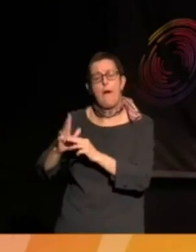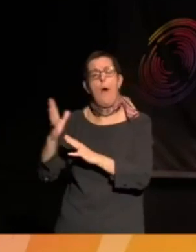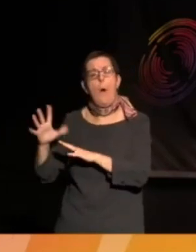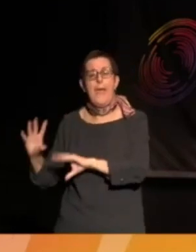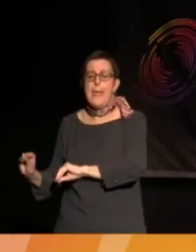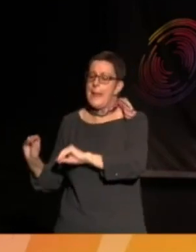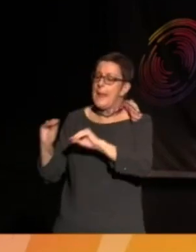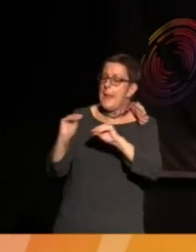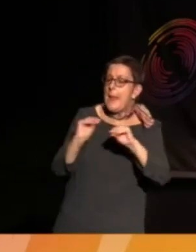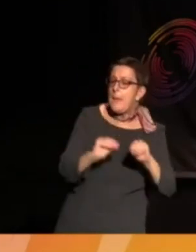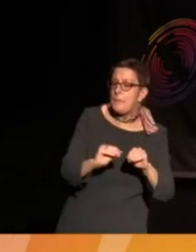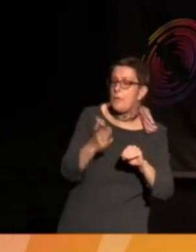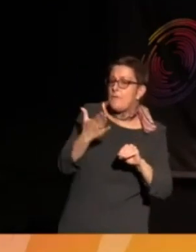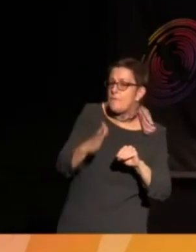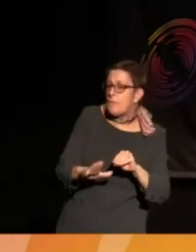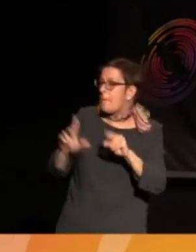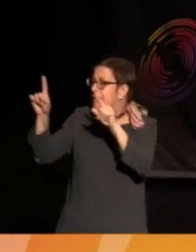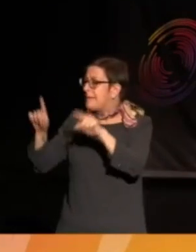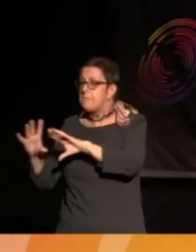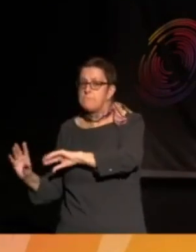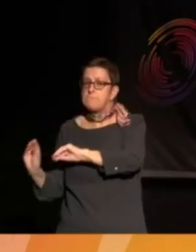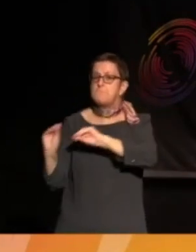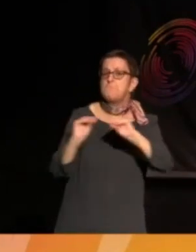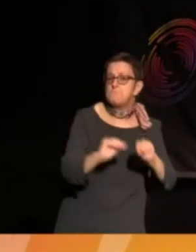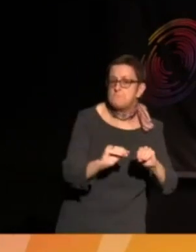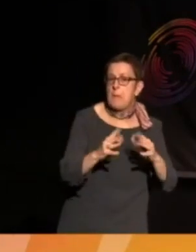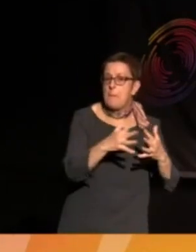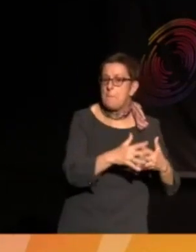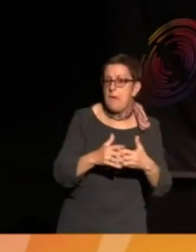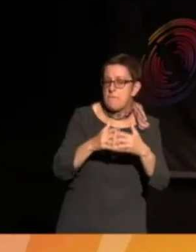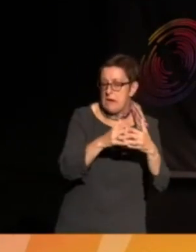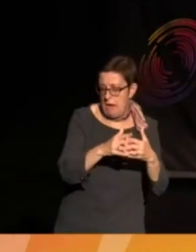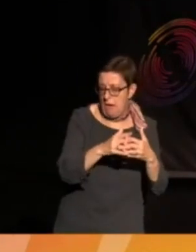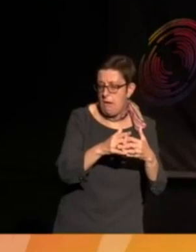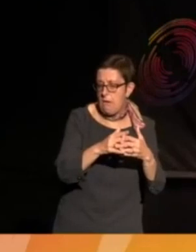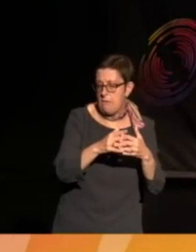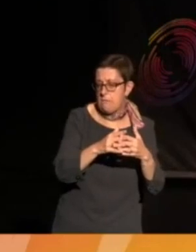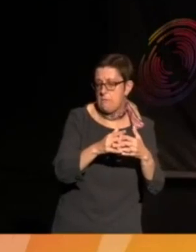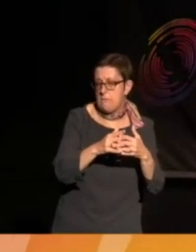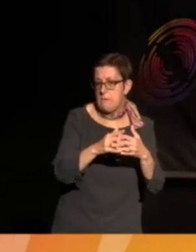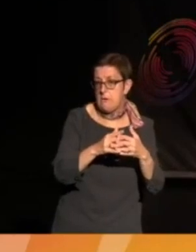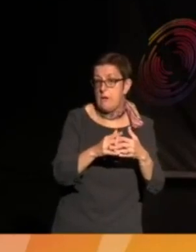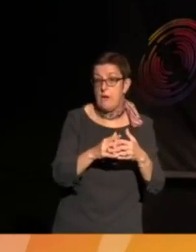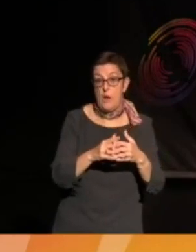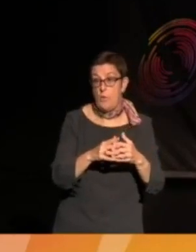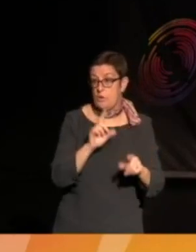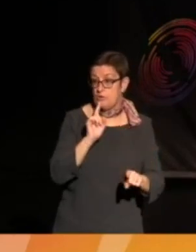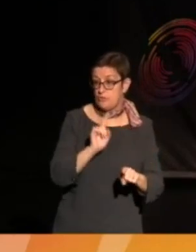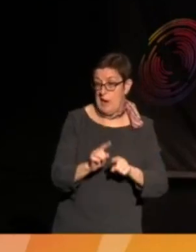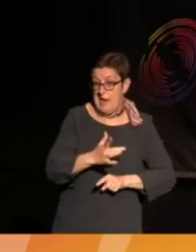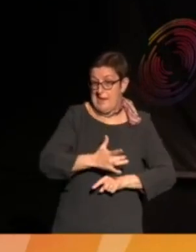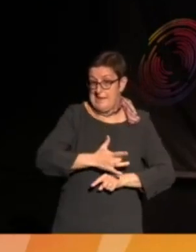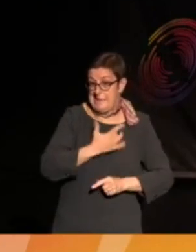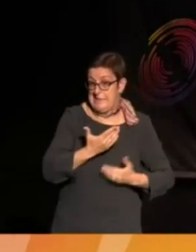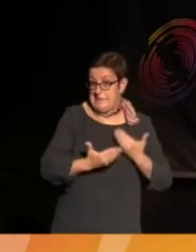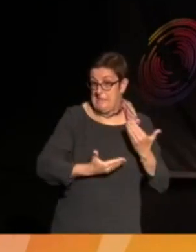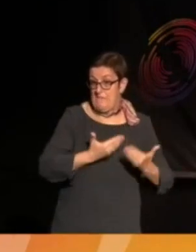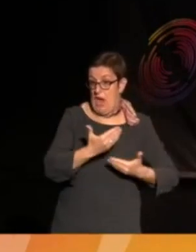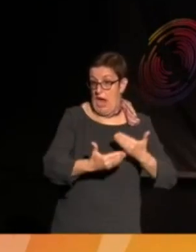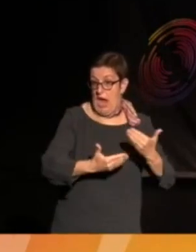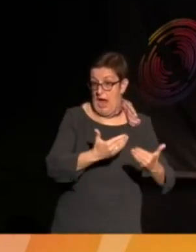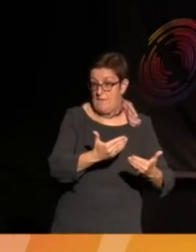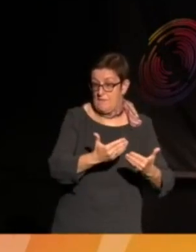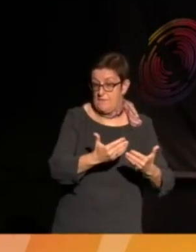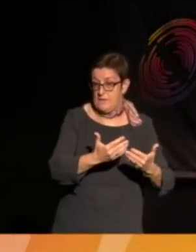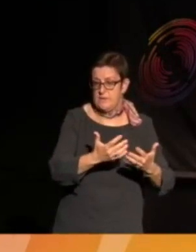parents from India traveling over to America and how they were trying to survive, but we're out here trying to